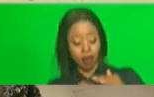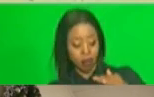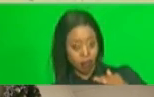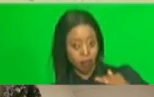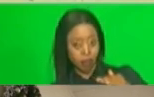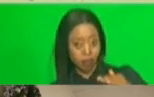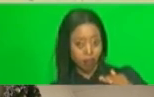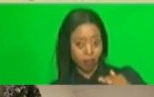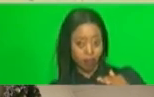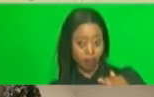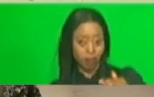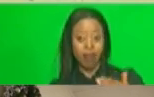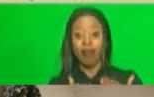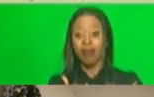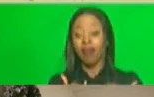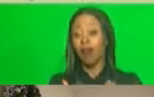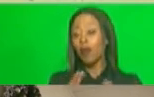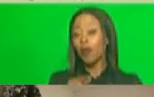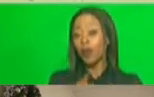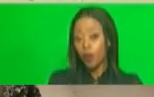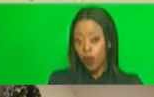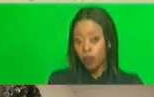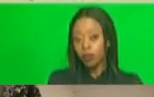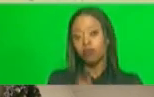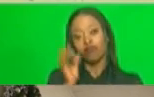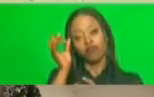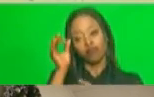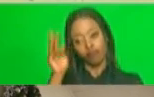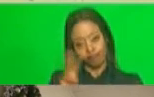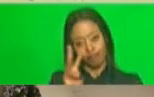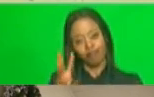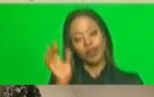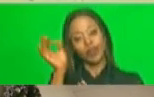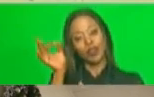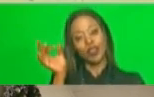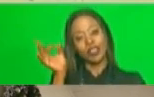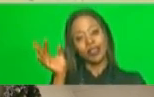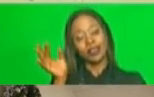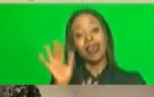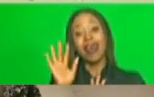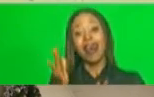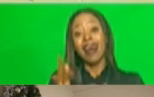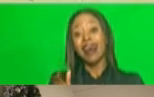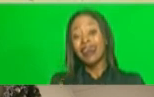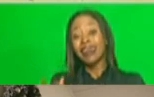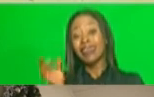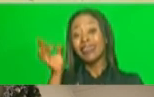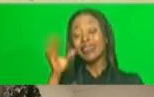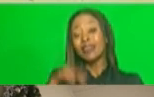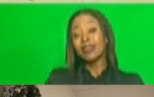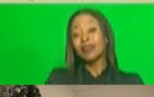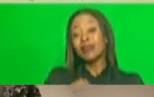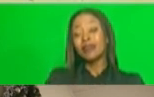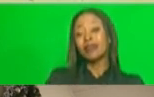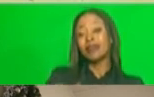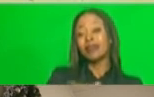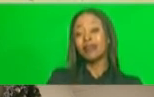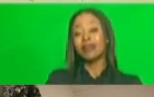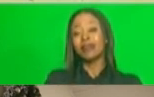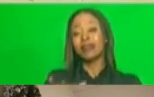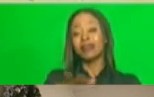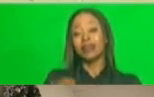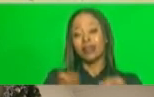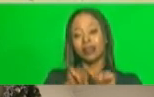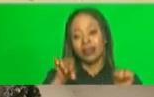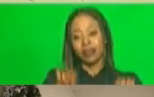will now be made notifiable in terms of the Notifiable Medical Condition Surveillance